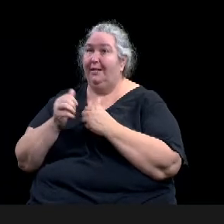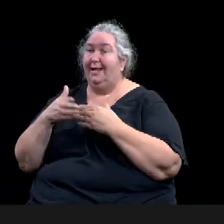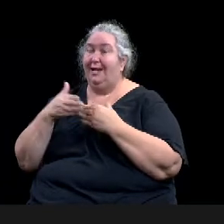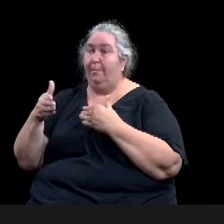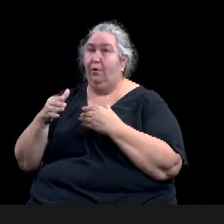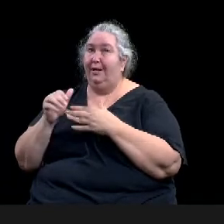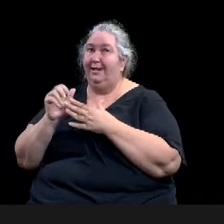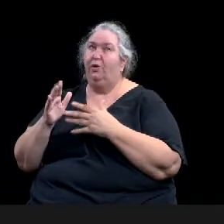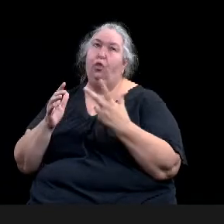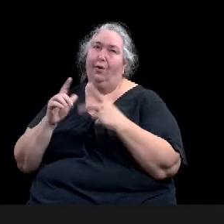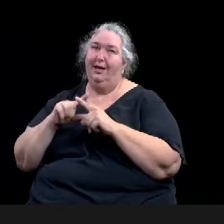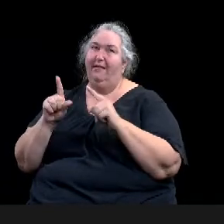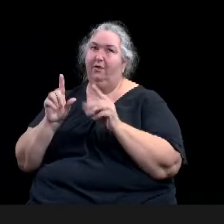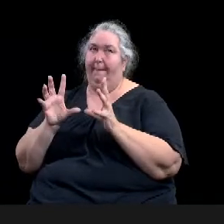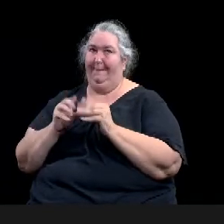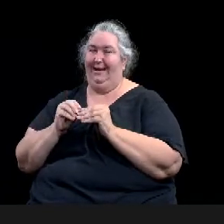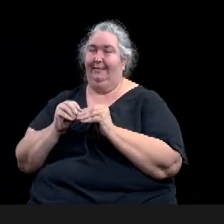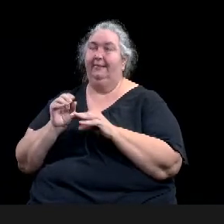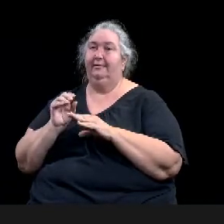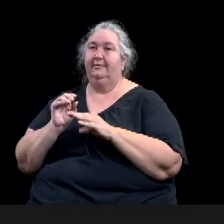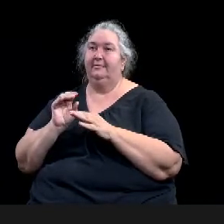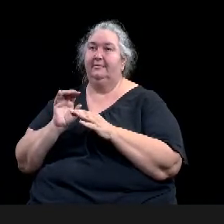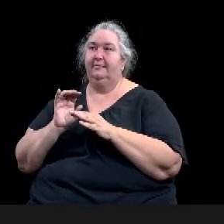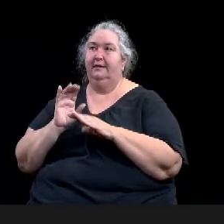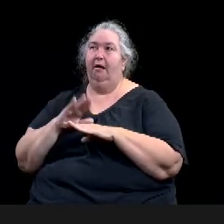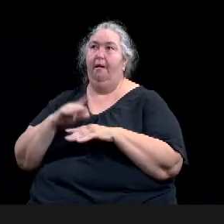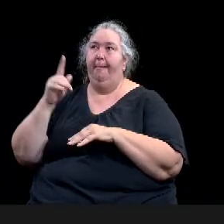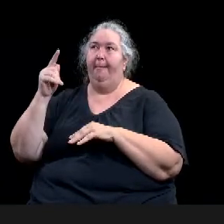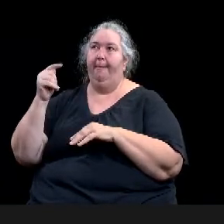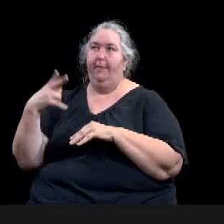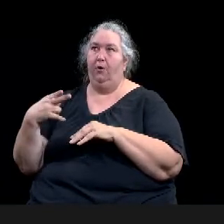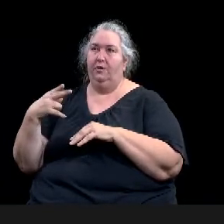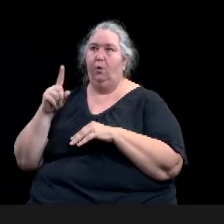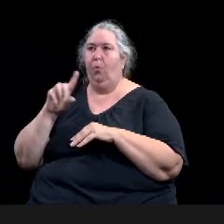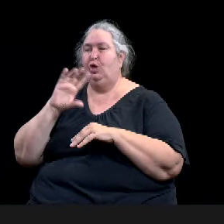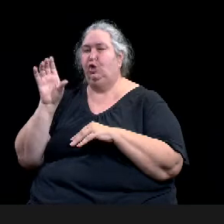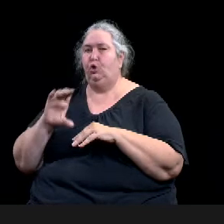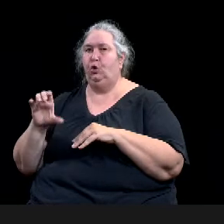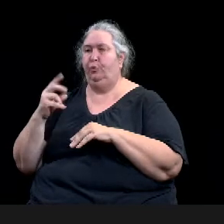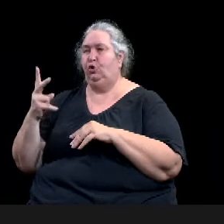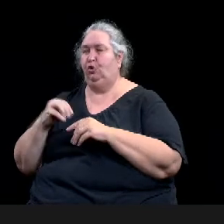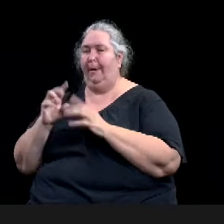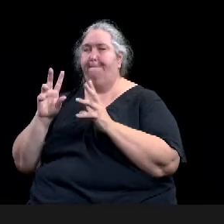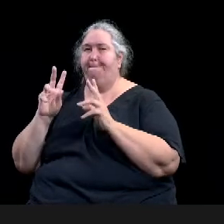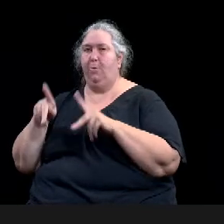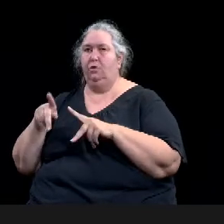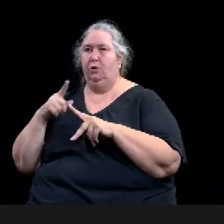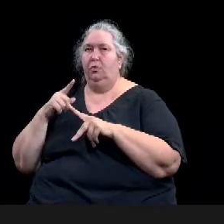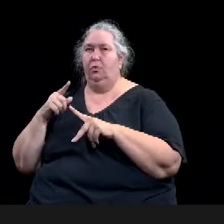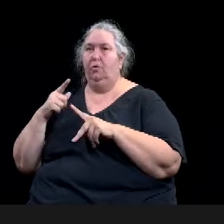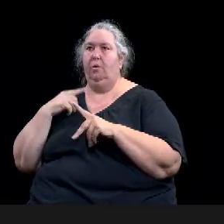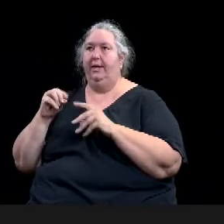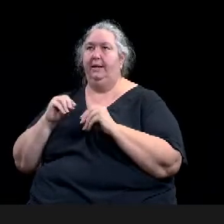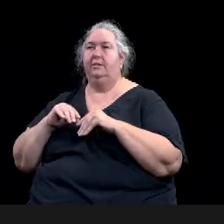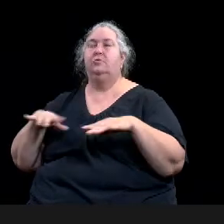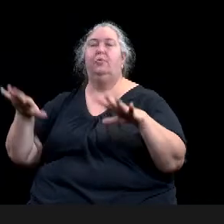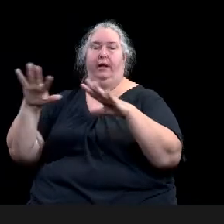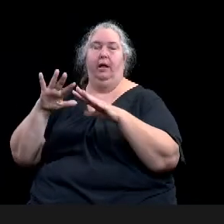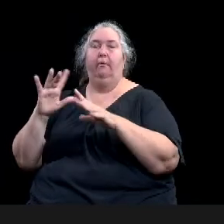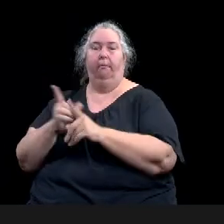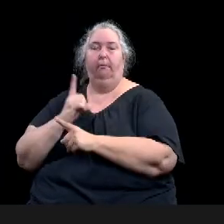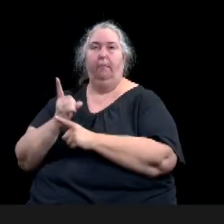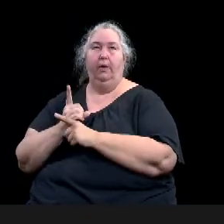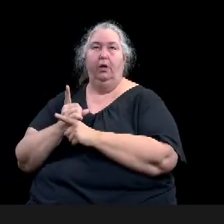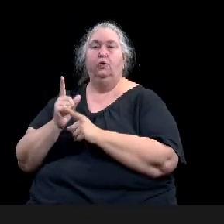all be spread out appropriately to just go over the program, the application process, and all the things they would need to